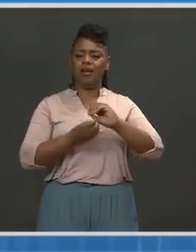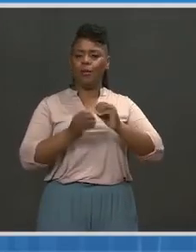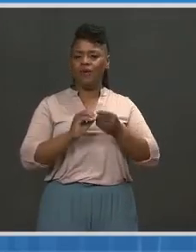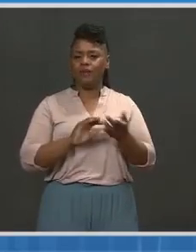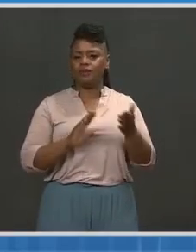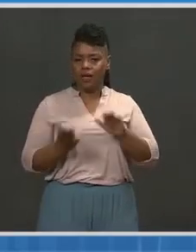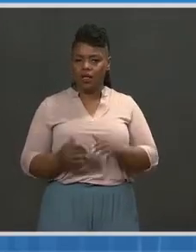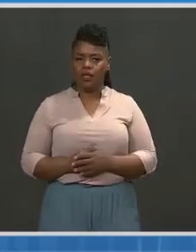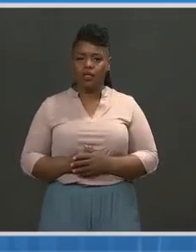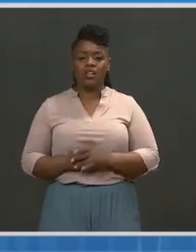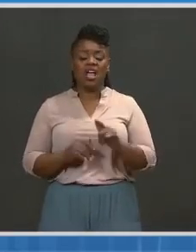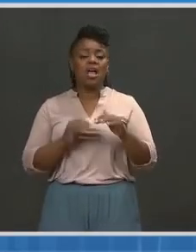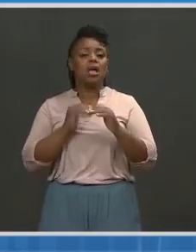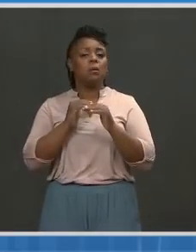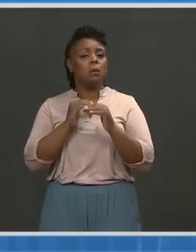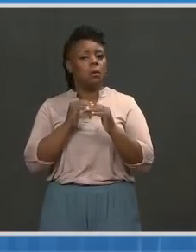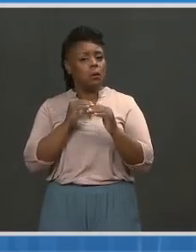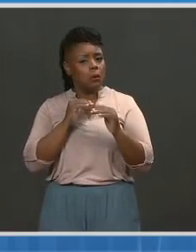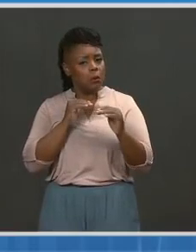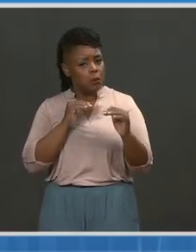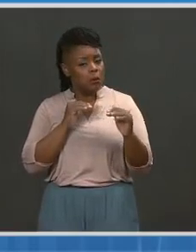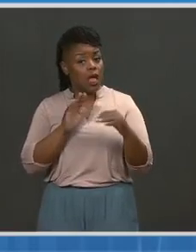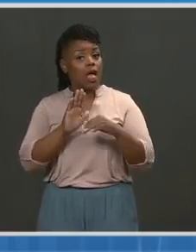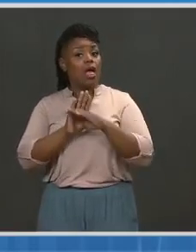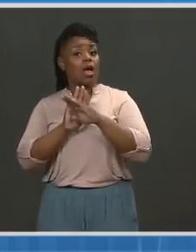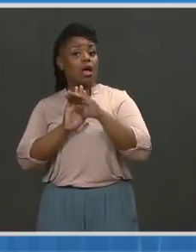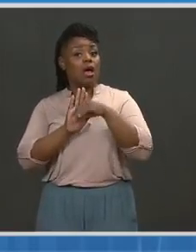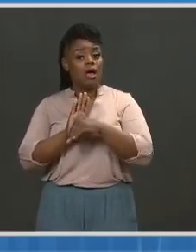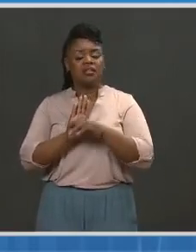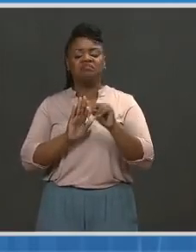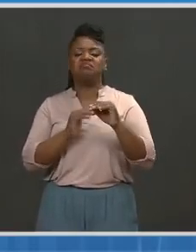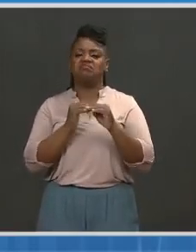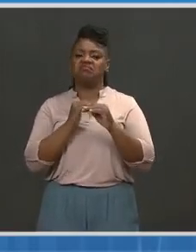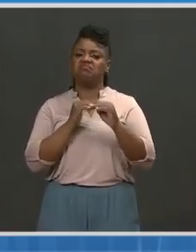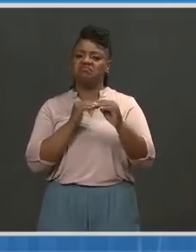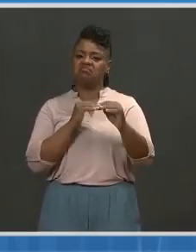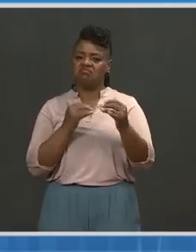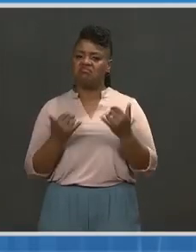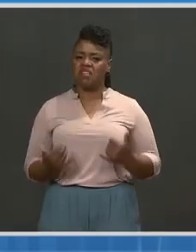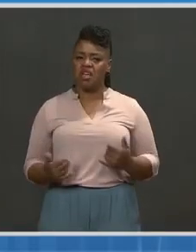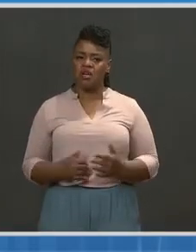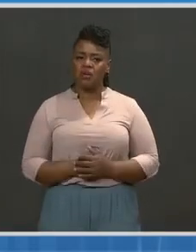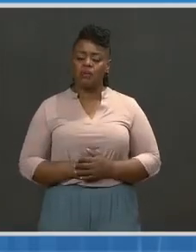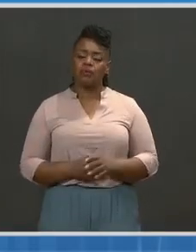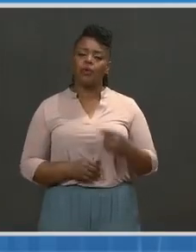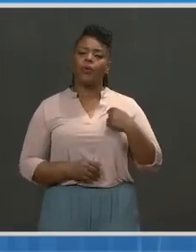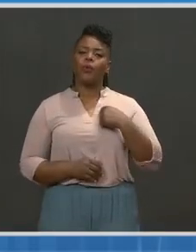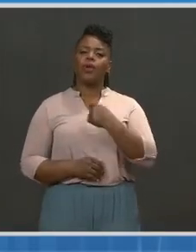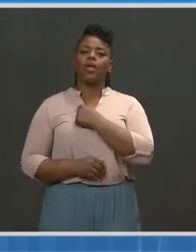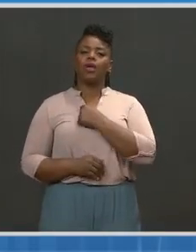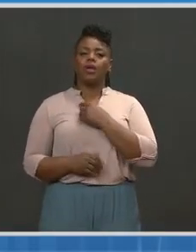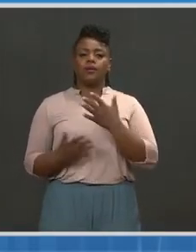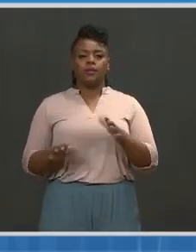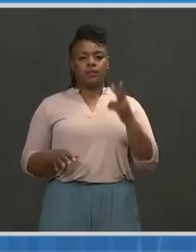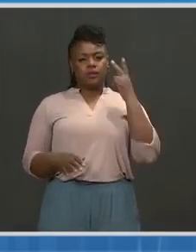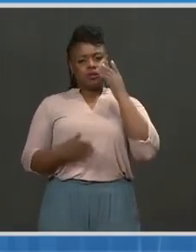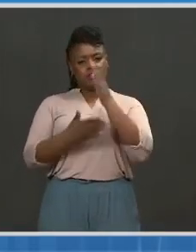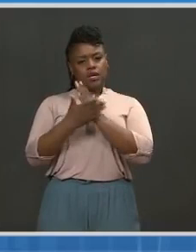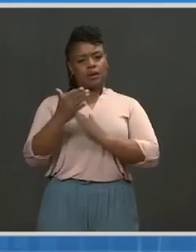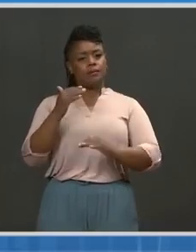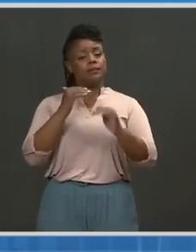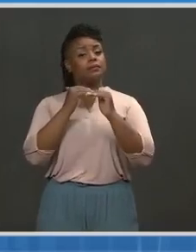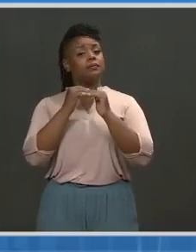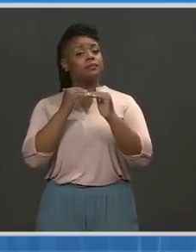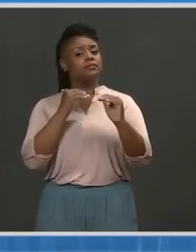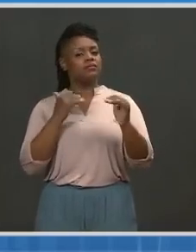also remained flat this week. I continue to be worried about the latest data and the apparent stall we are seeing in the trajectory of